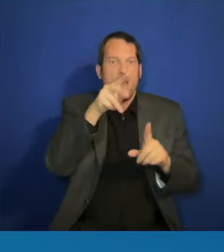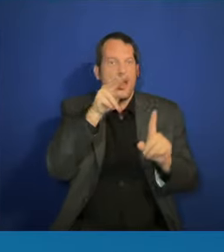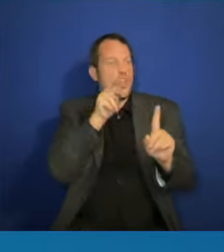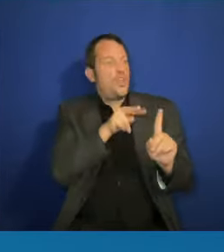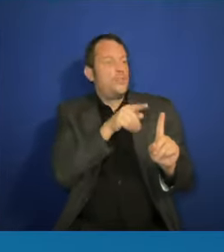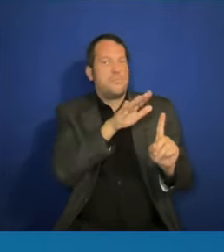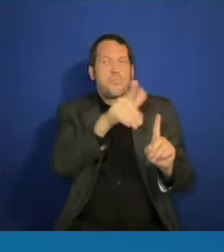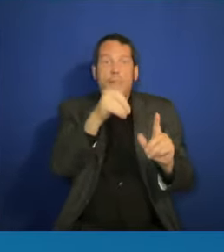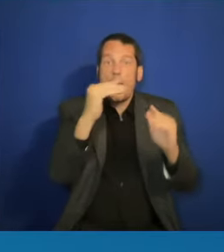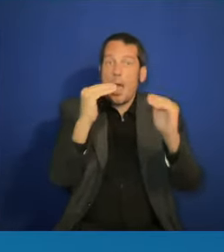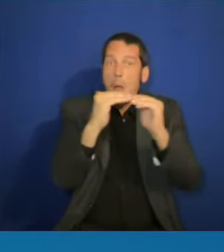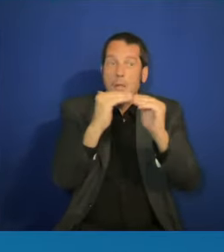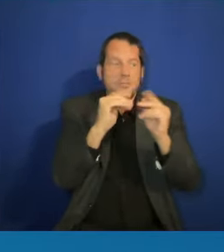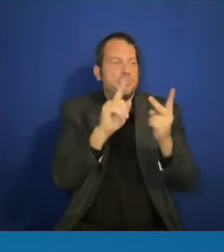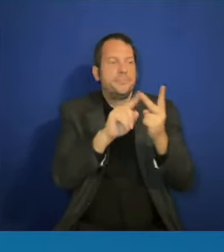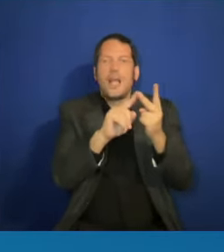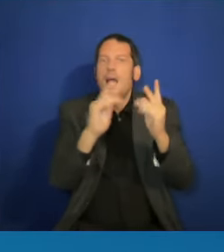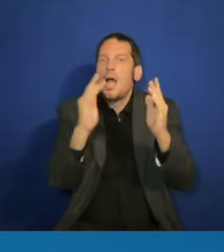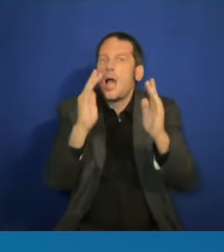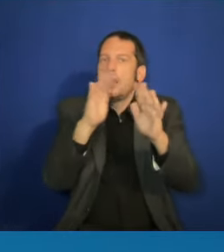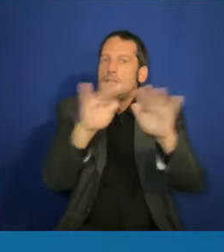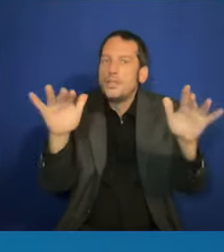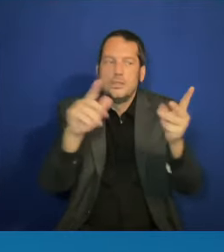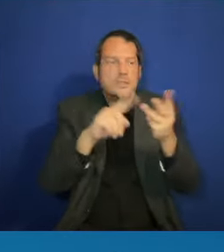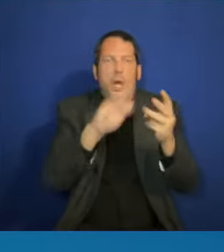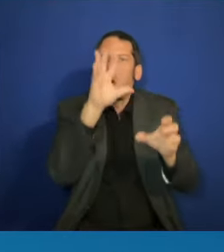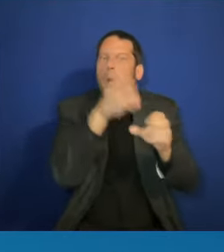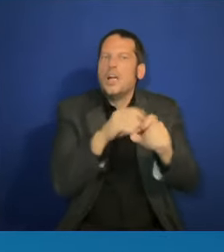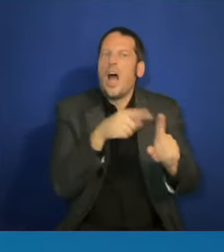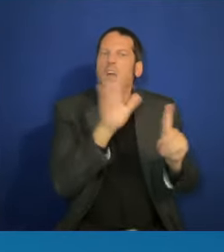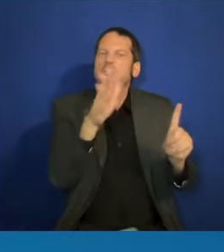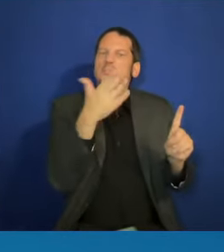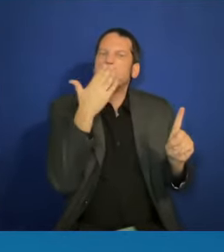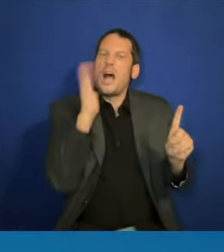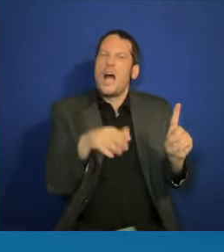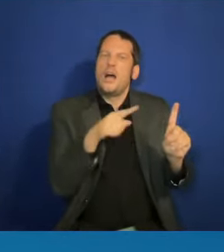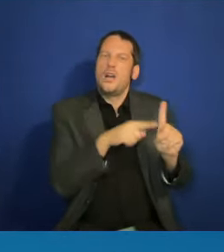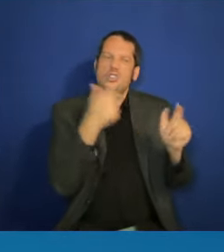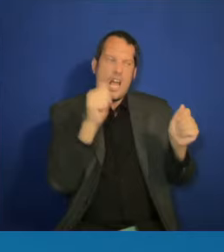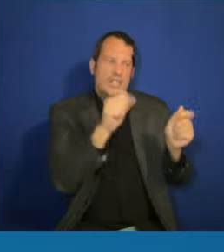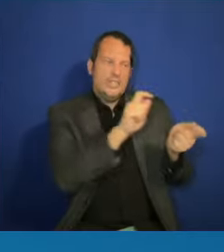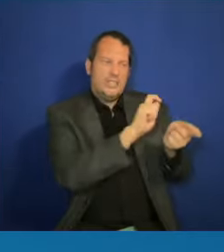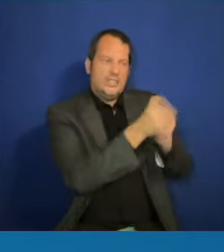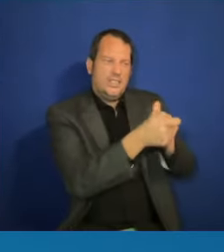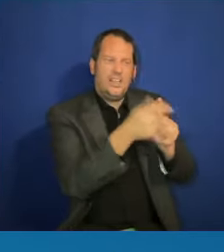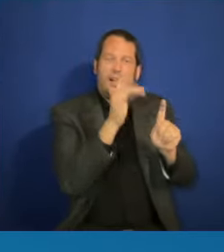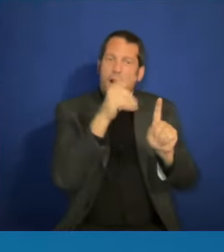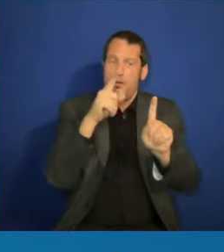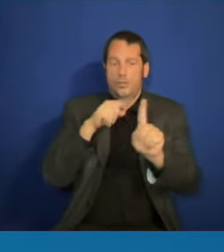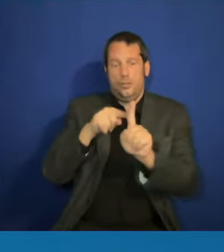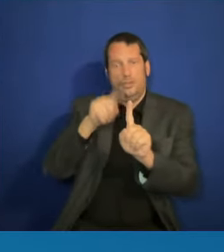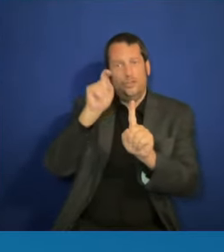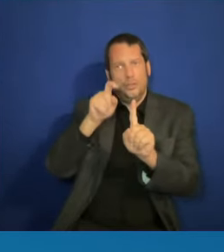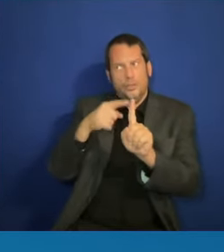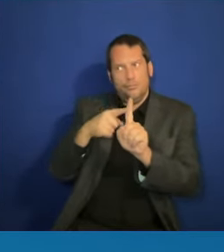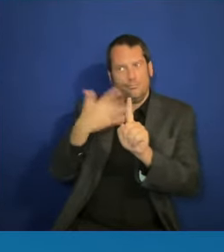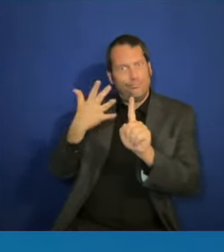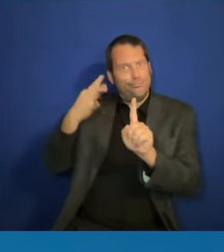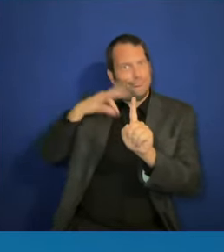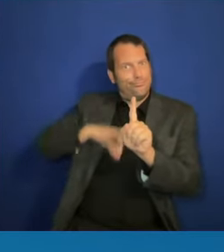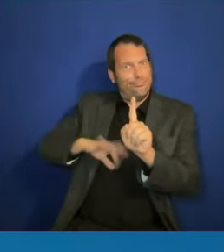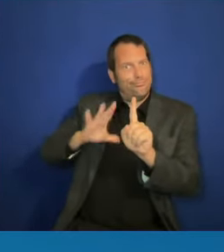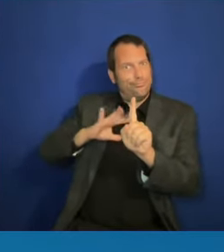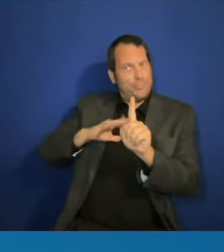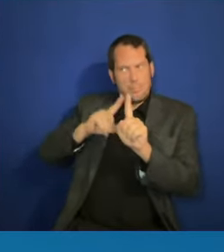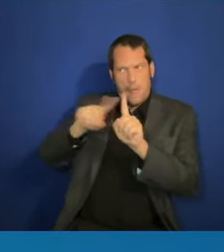change the characterization of an effort to pay